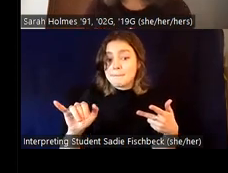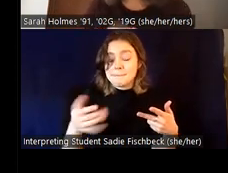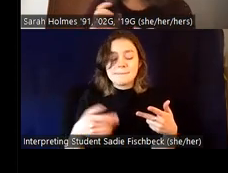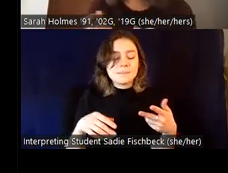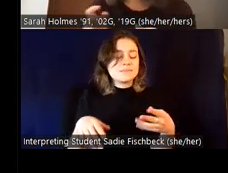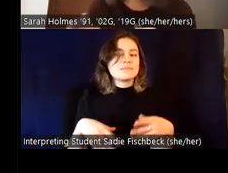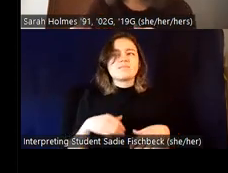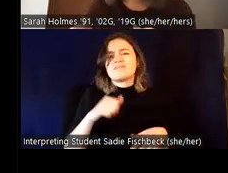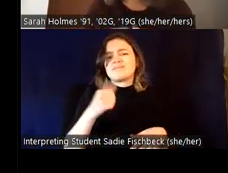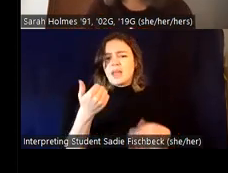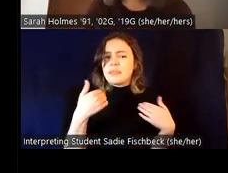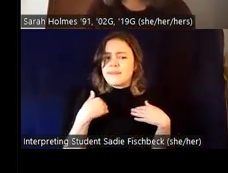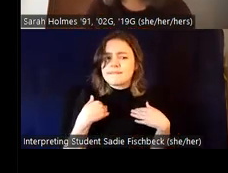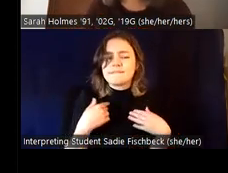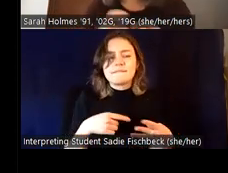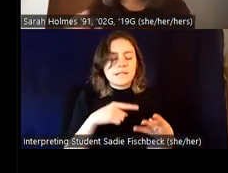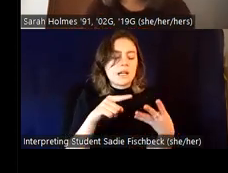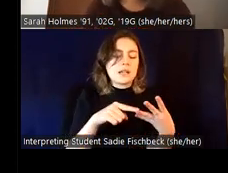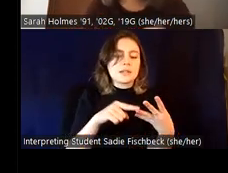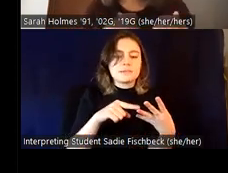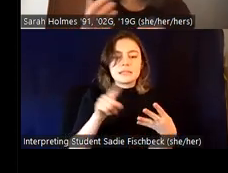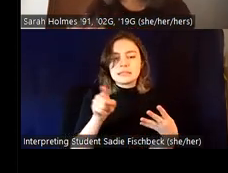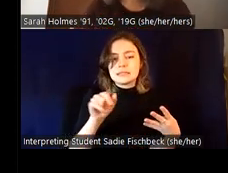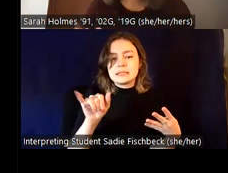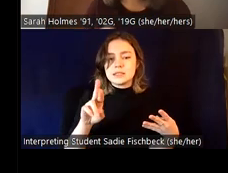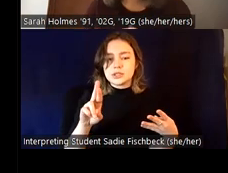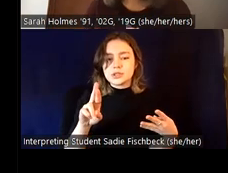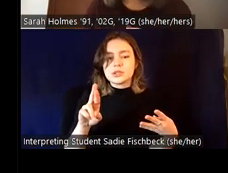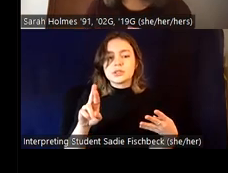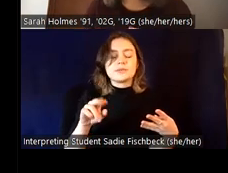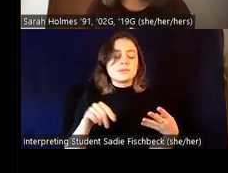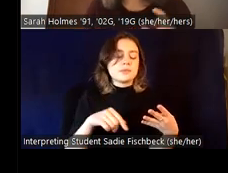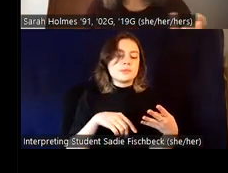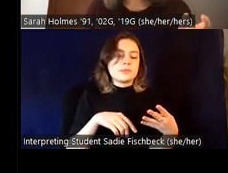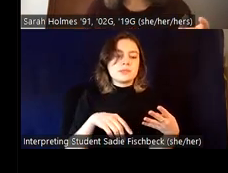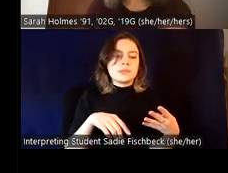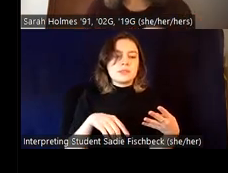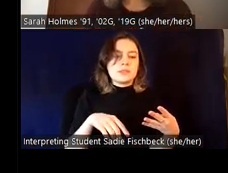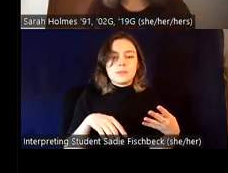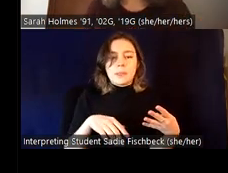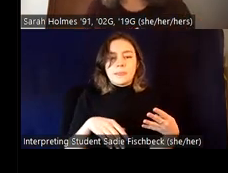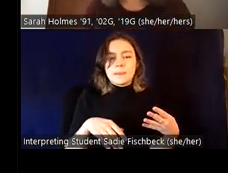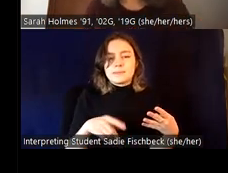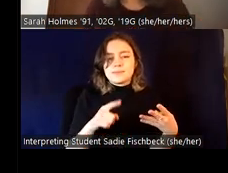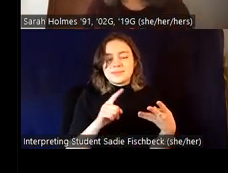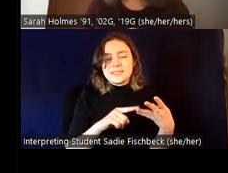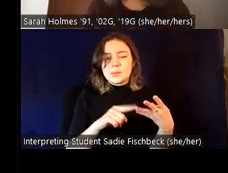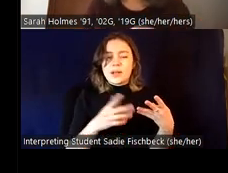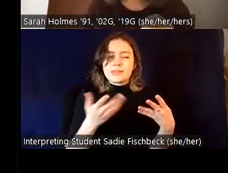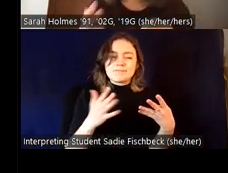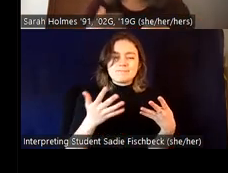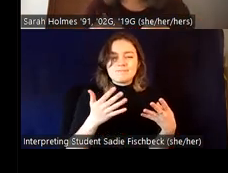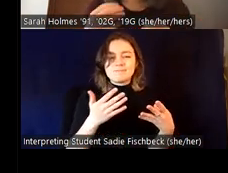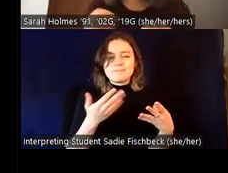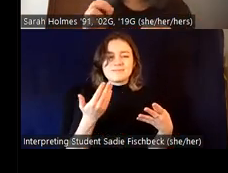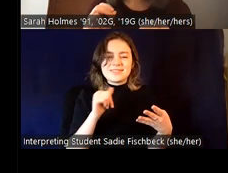um, which are used sometimes, um, in, in certain contexts and by certain individuals. I hadn't been seeing it for a while, but I have started seeing